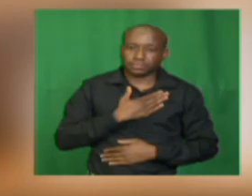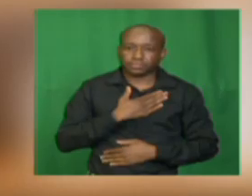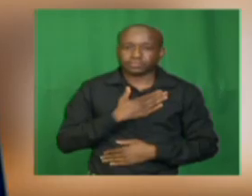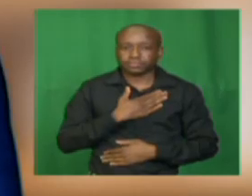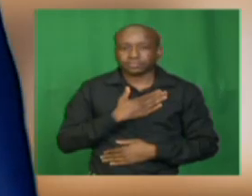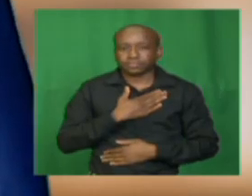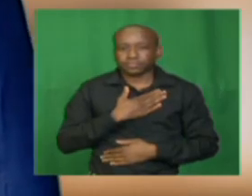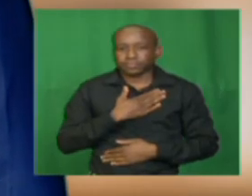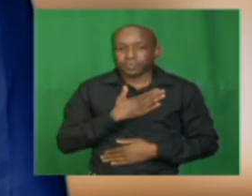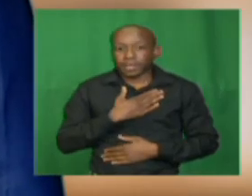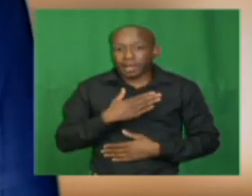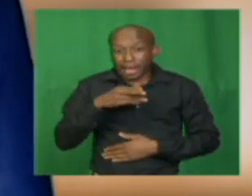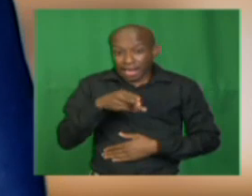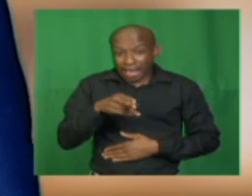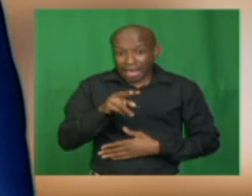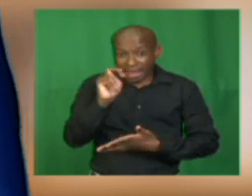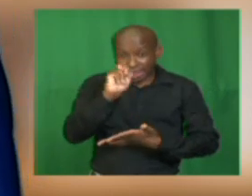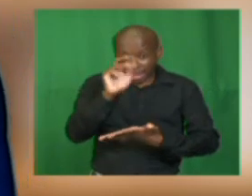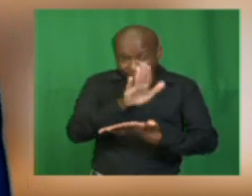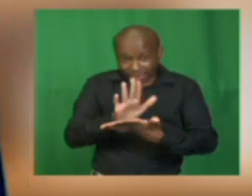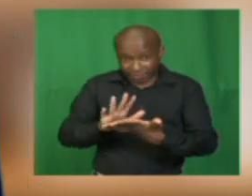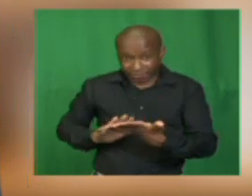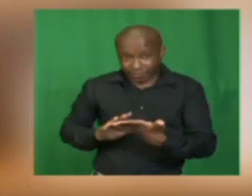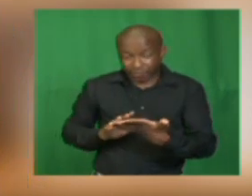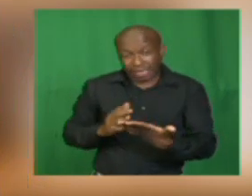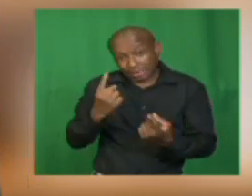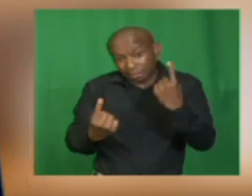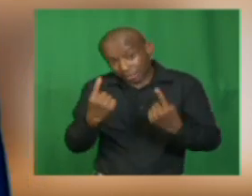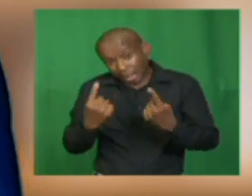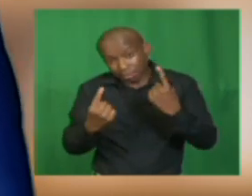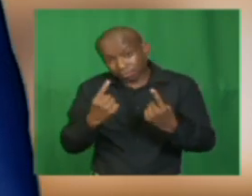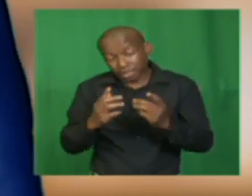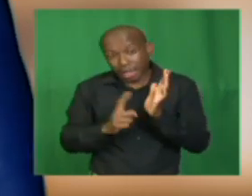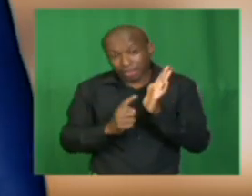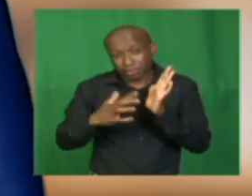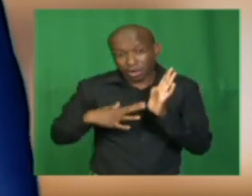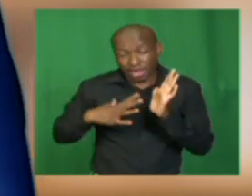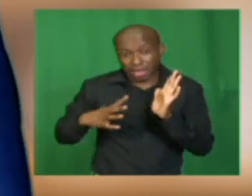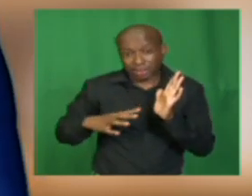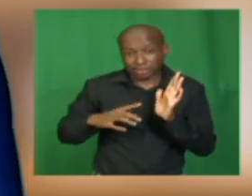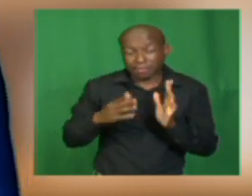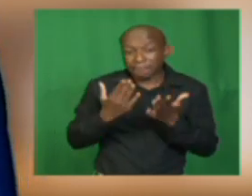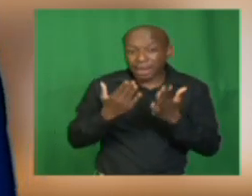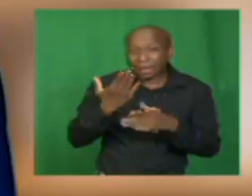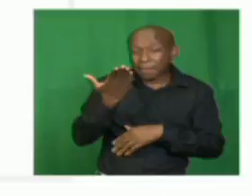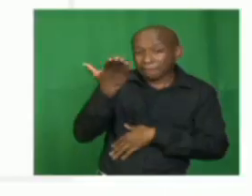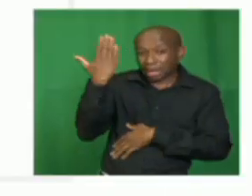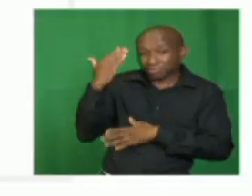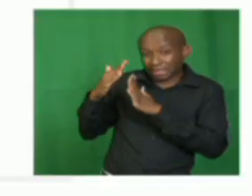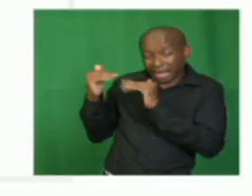A narrative can also begin with a flashback. That is a scene taken from the past.